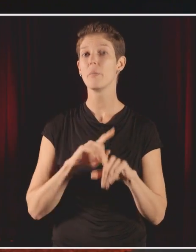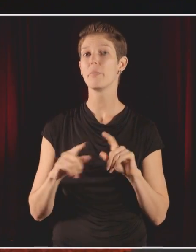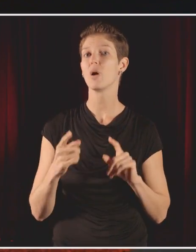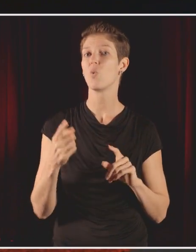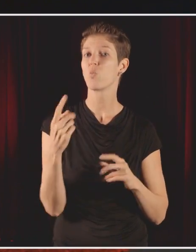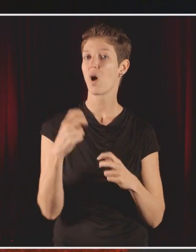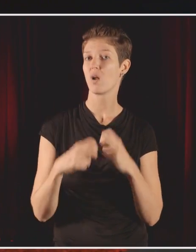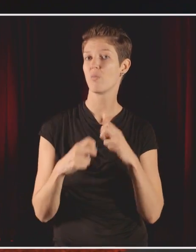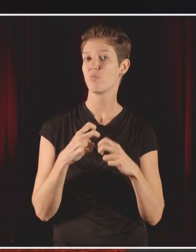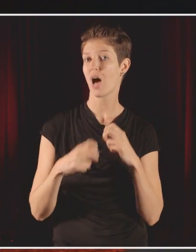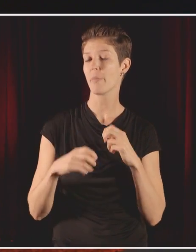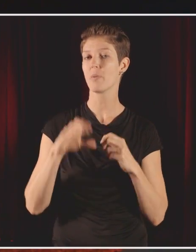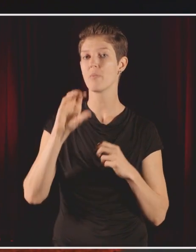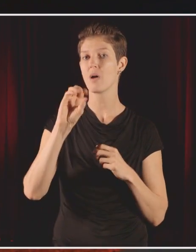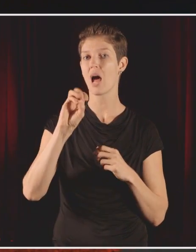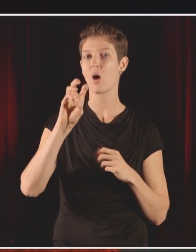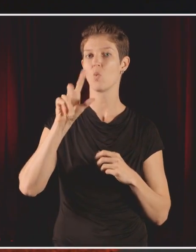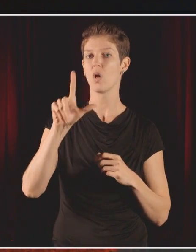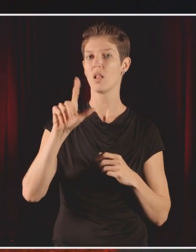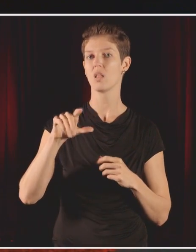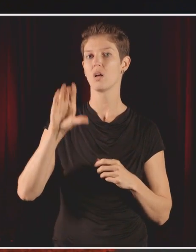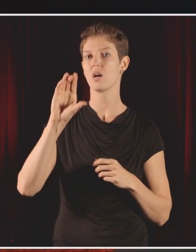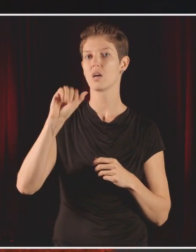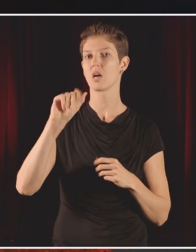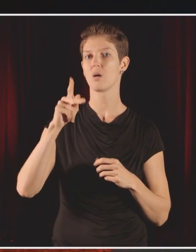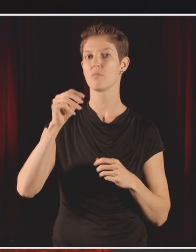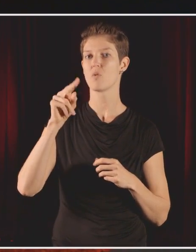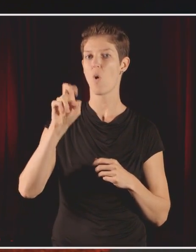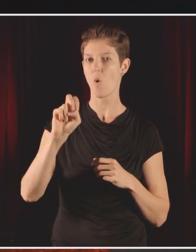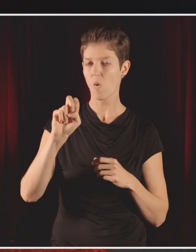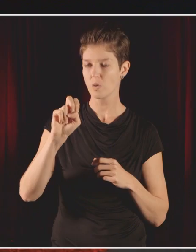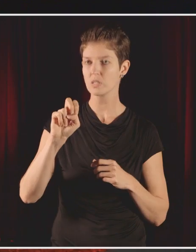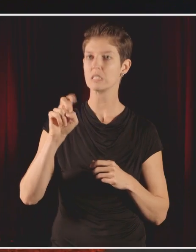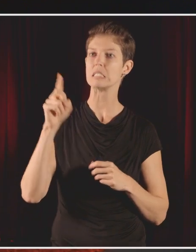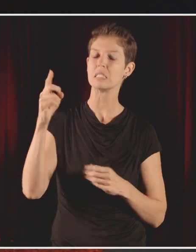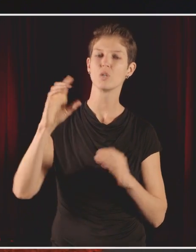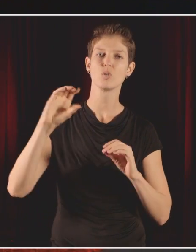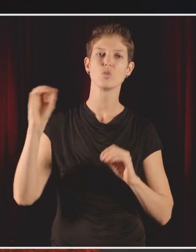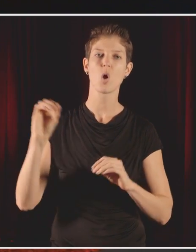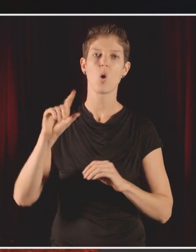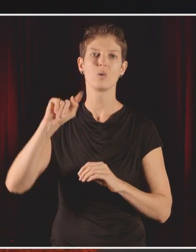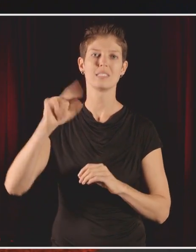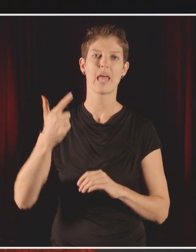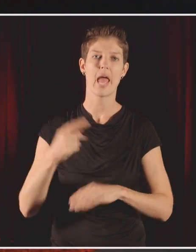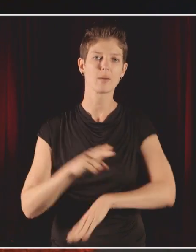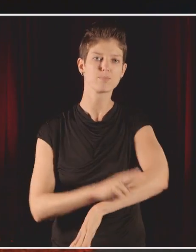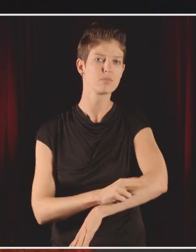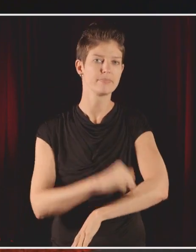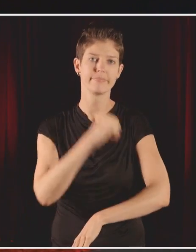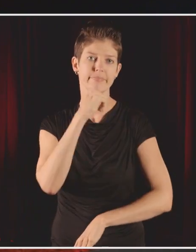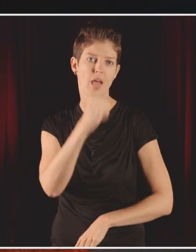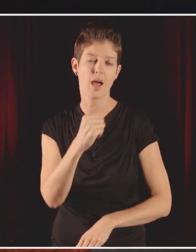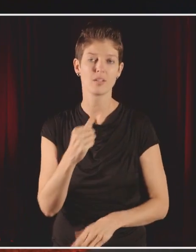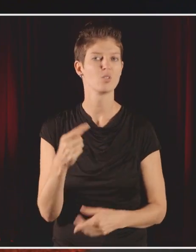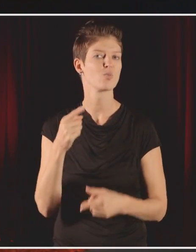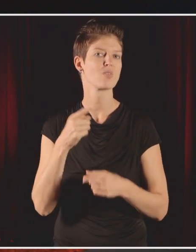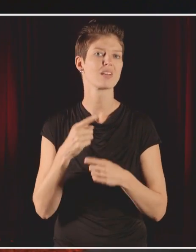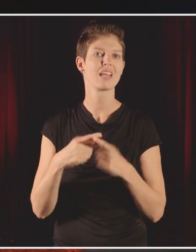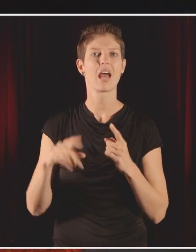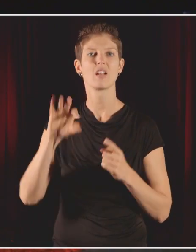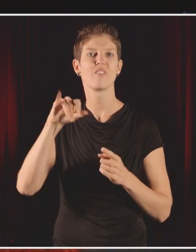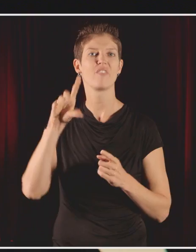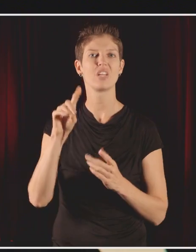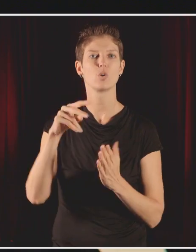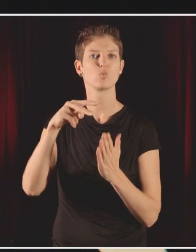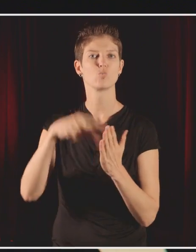he's not field-readable. He doesn't have any markings that if we start to have attacks again in January this year, we'll know it's him. Now, there are